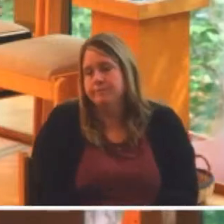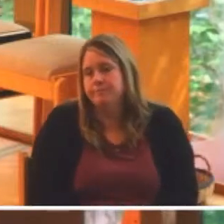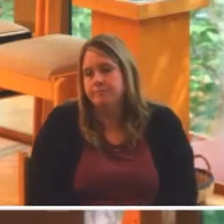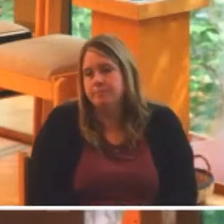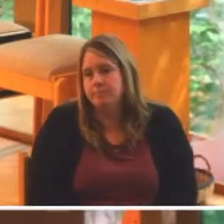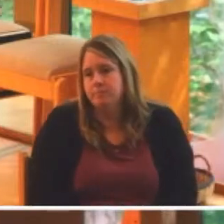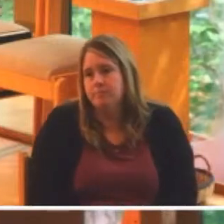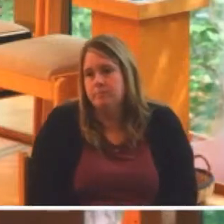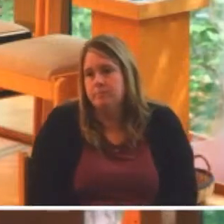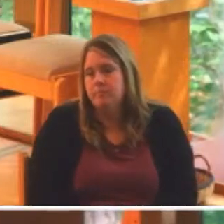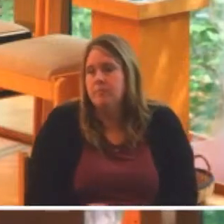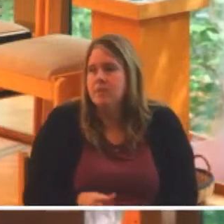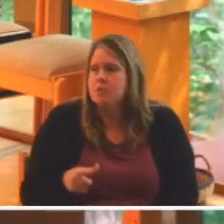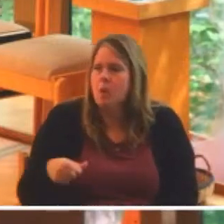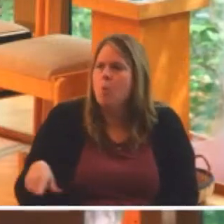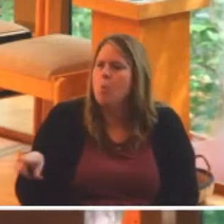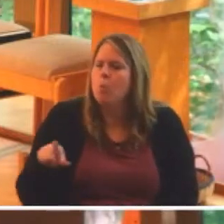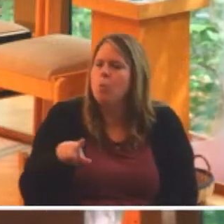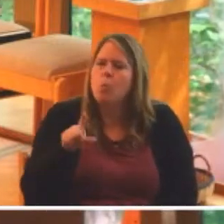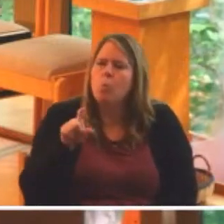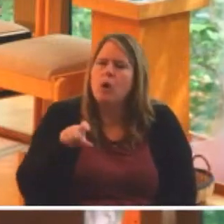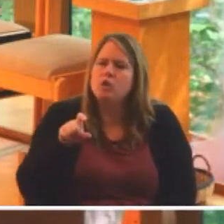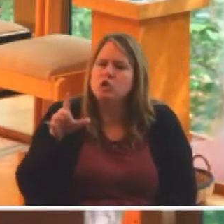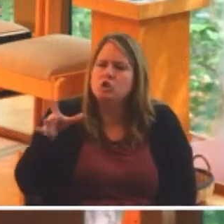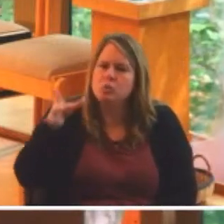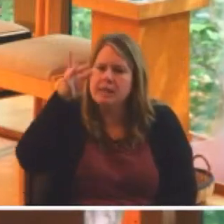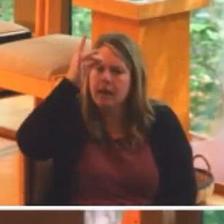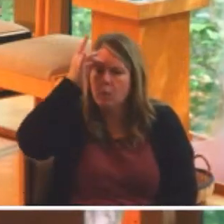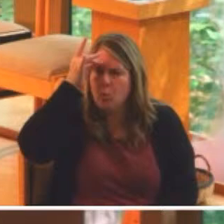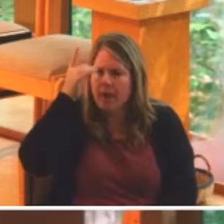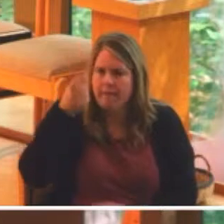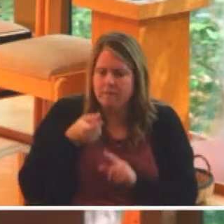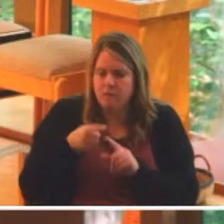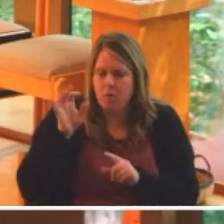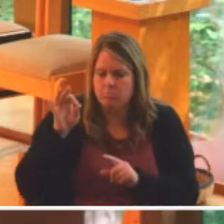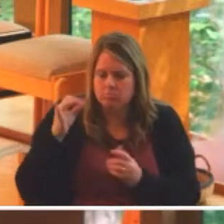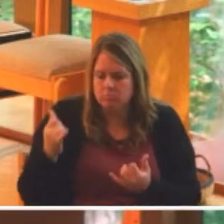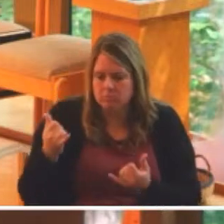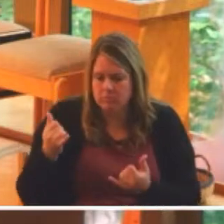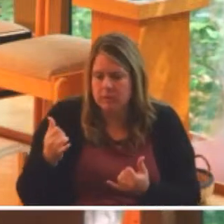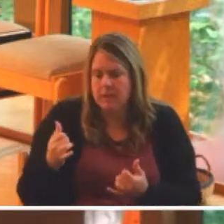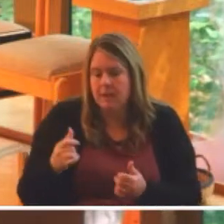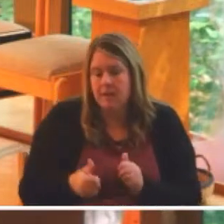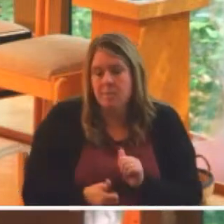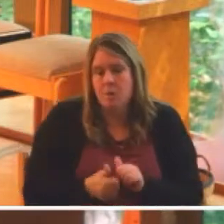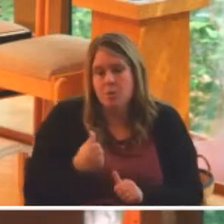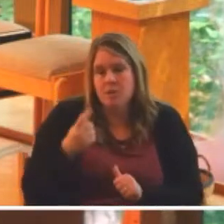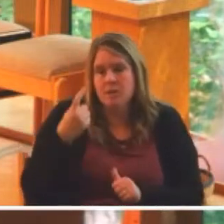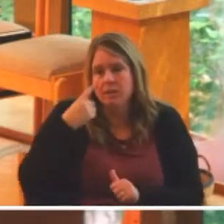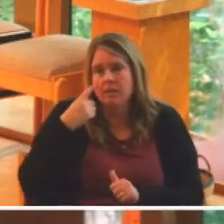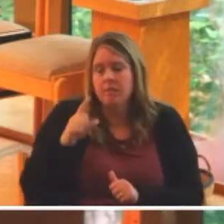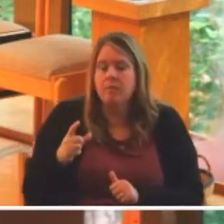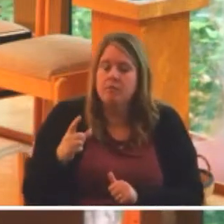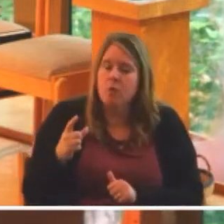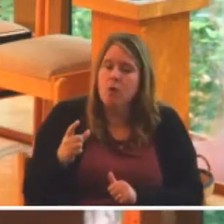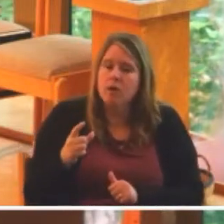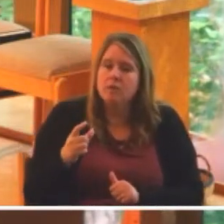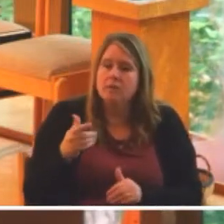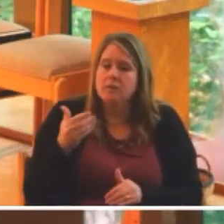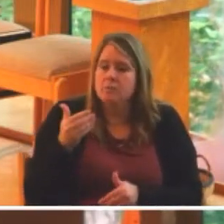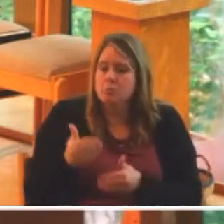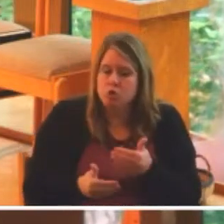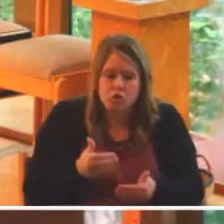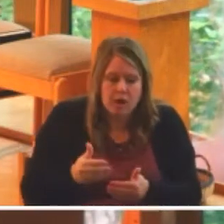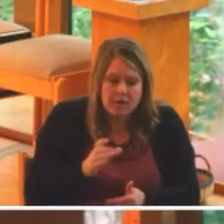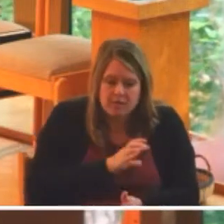What are we supposed to take away from this? I think the big thing, and this is important for progressive Christians, inclusive Christians, welcoming Christians, whatever